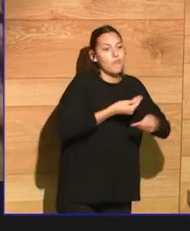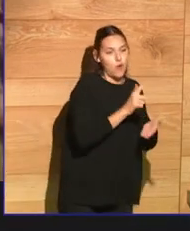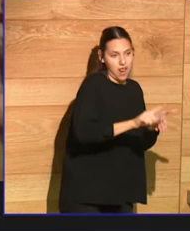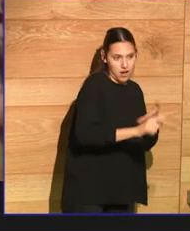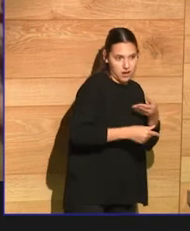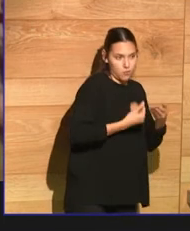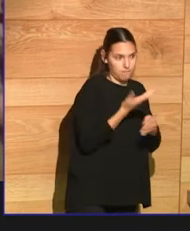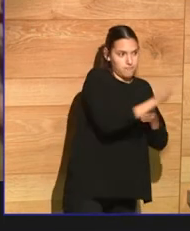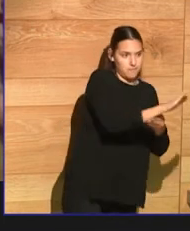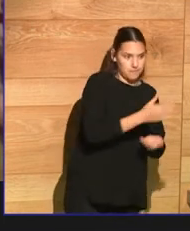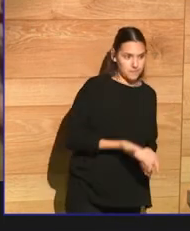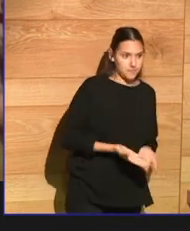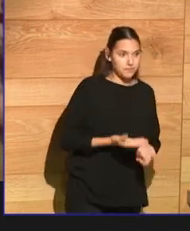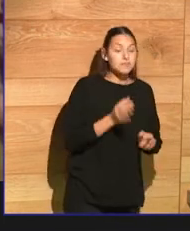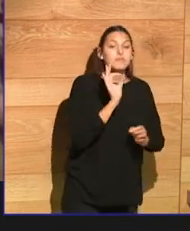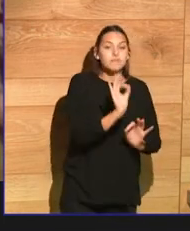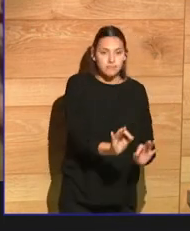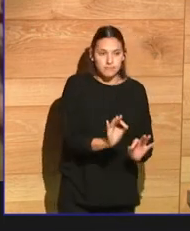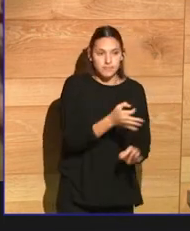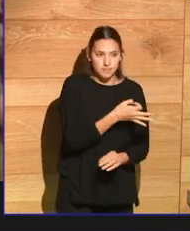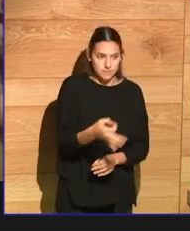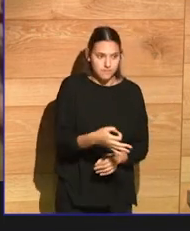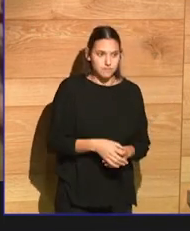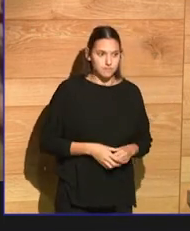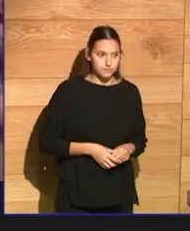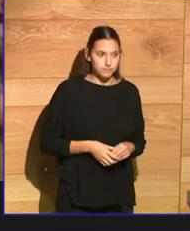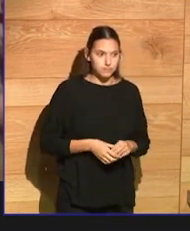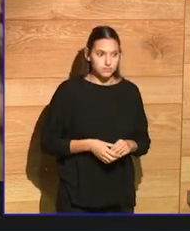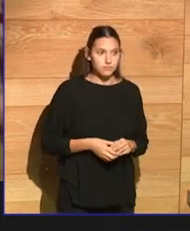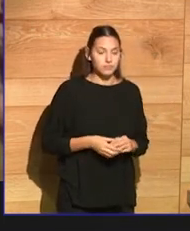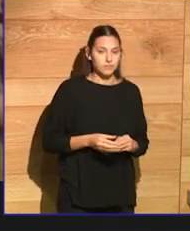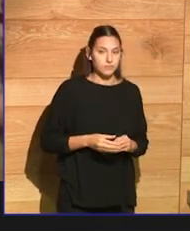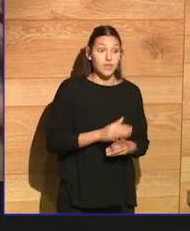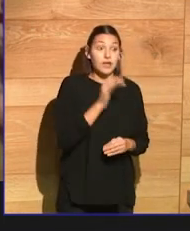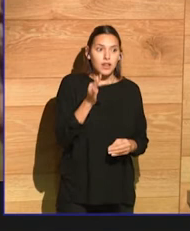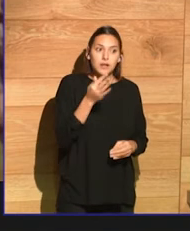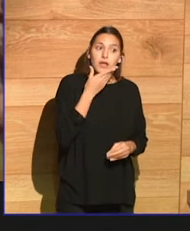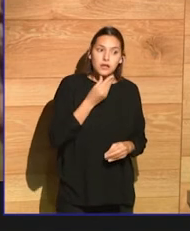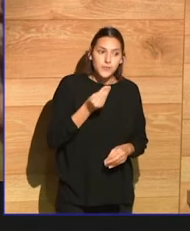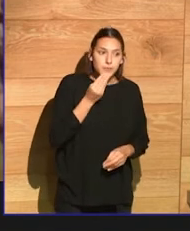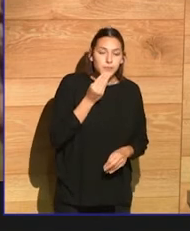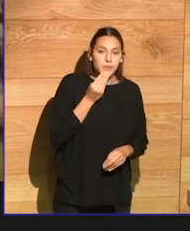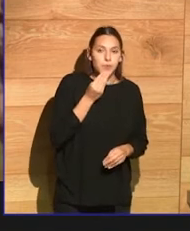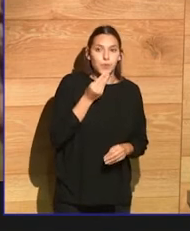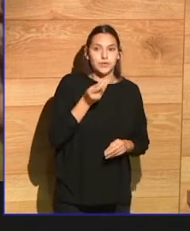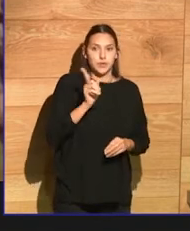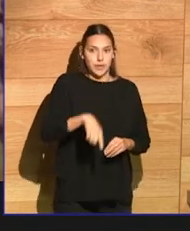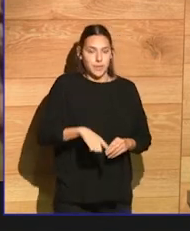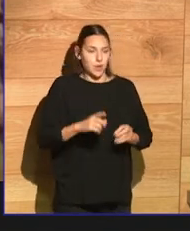Exactly. And it's charming. It's, it entertains us. It really